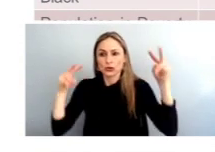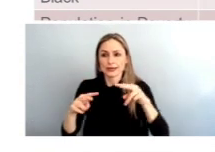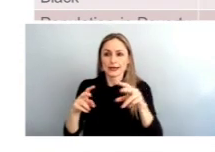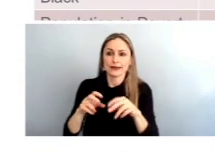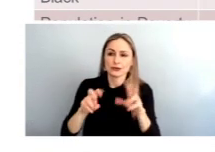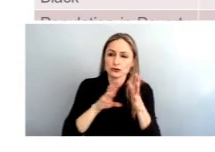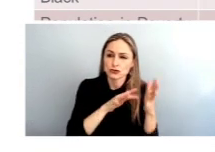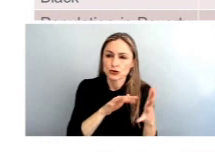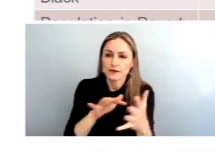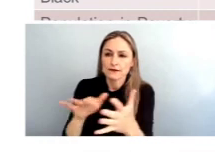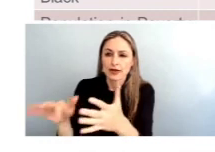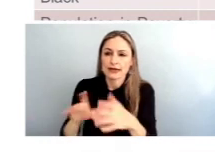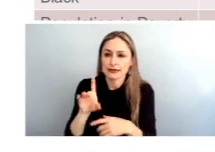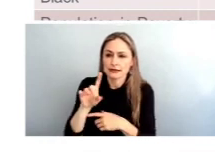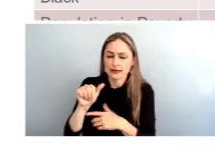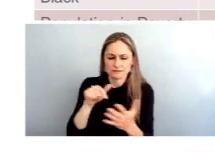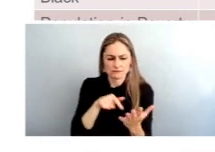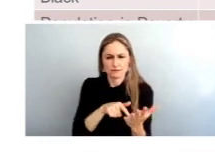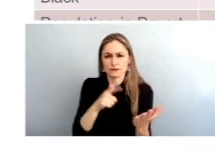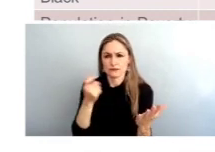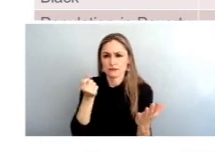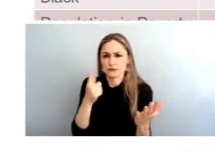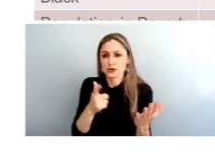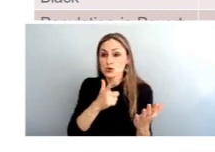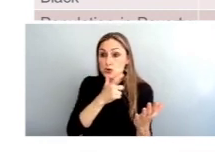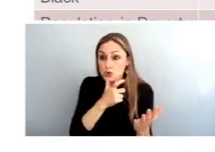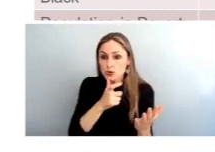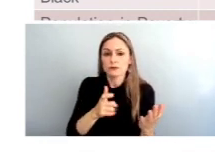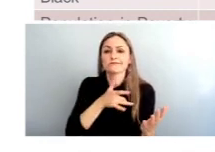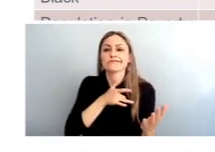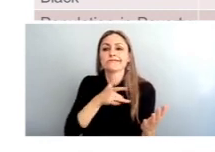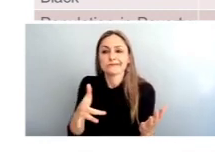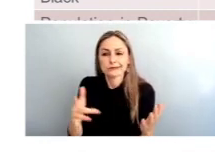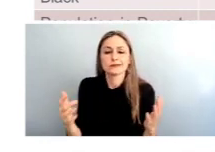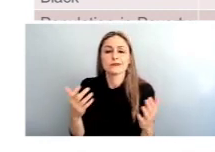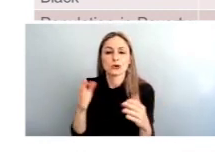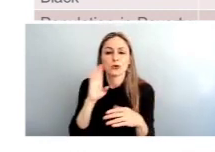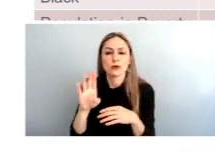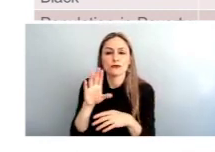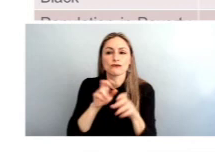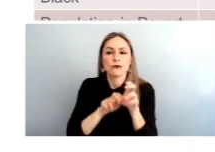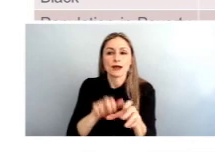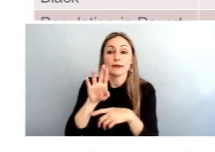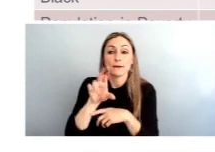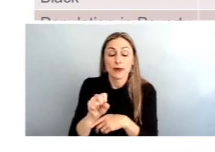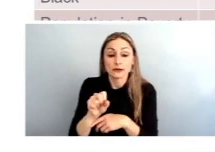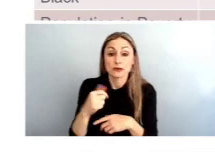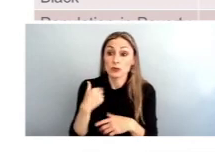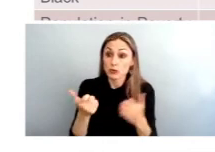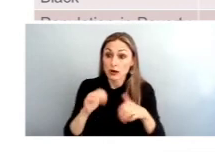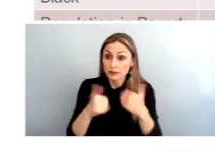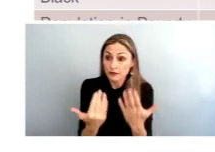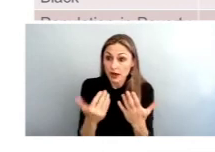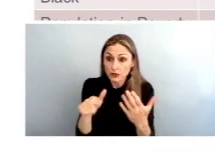understanding who are the people that are more likely to ride SEPTA bus services. Because we want to give those areas more